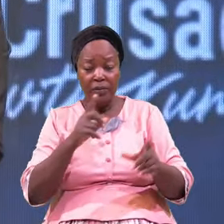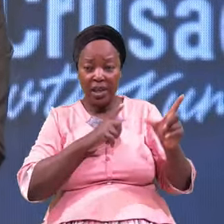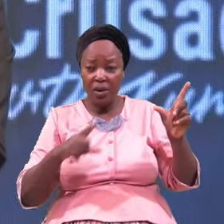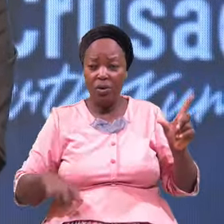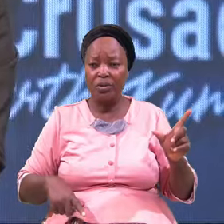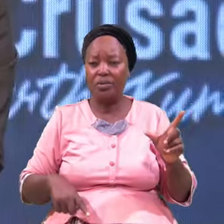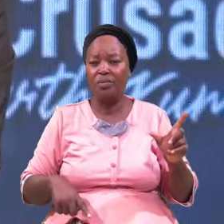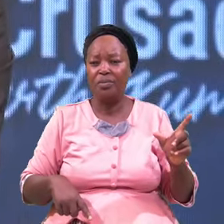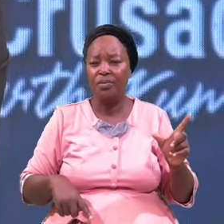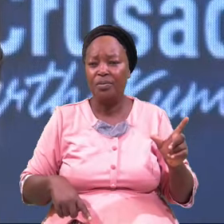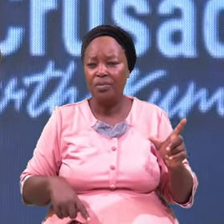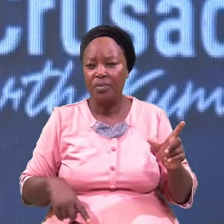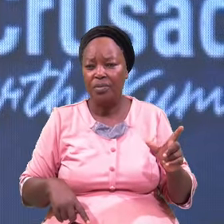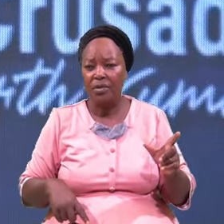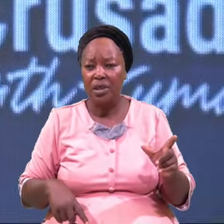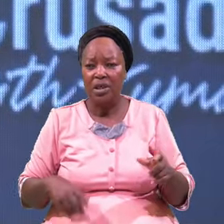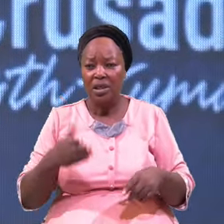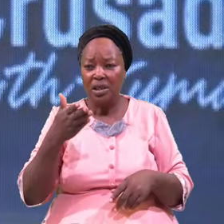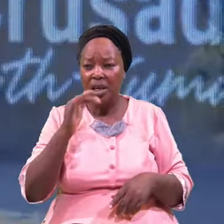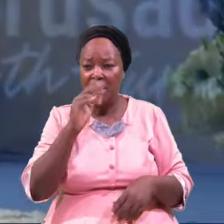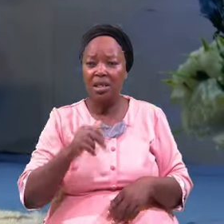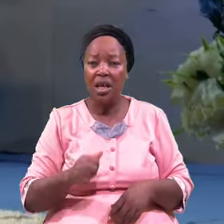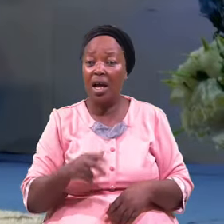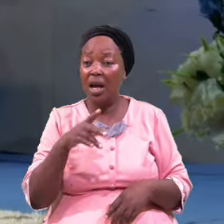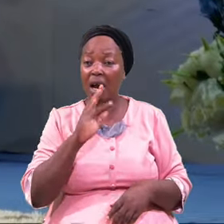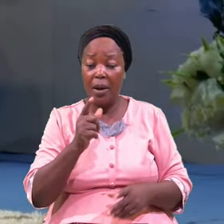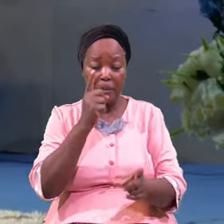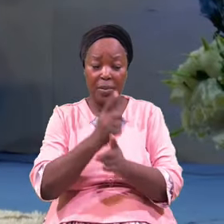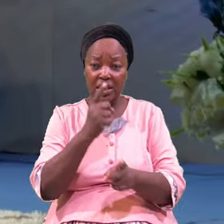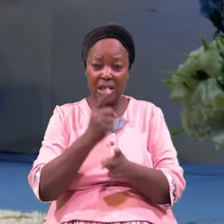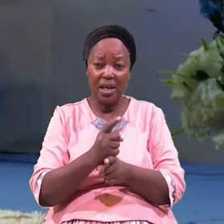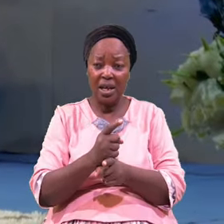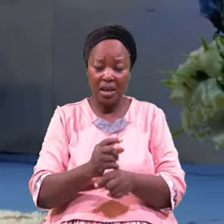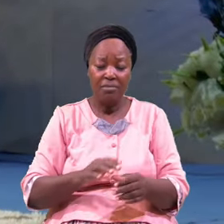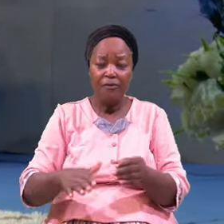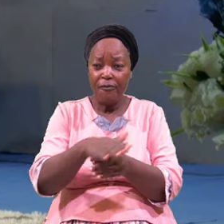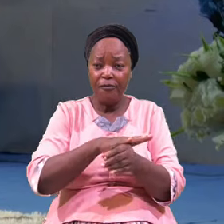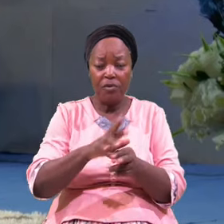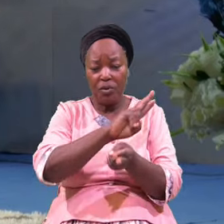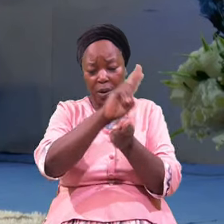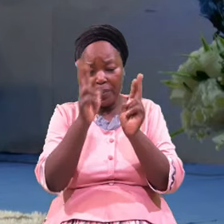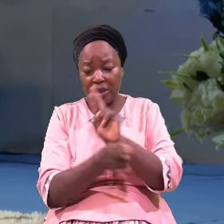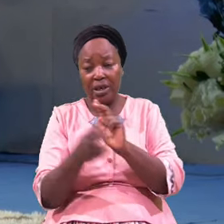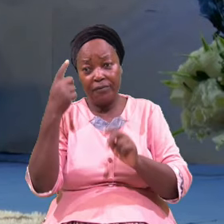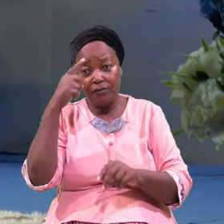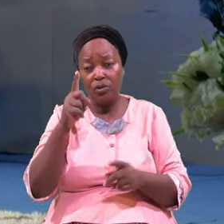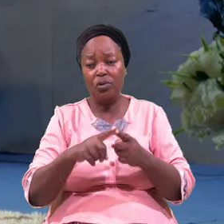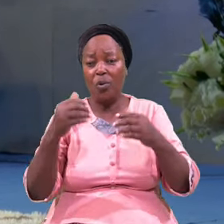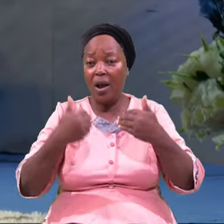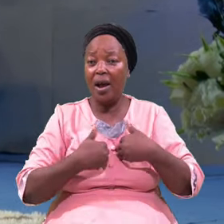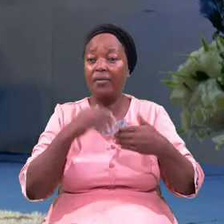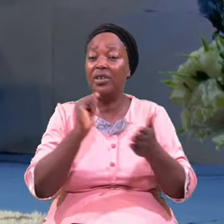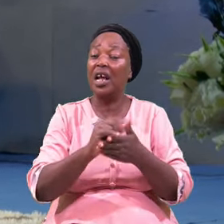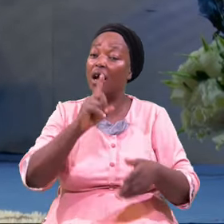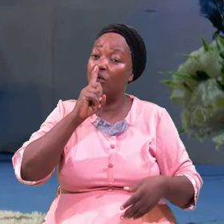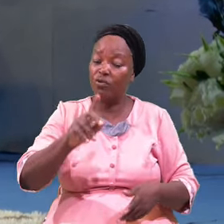There's A Practical In Death Repentance For You To Have That True